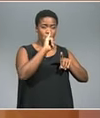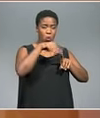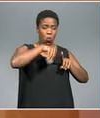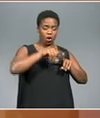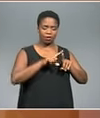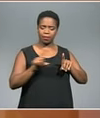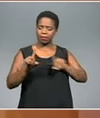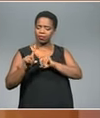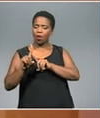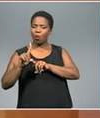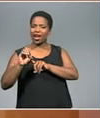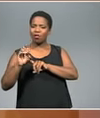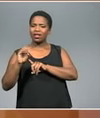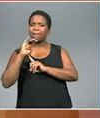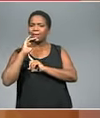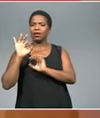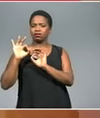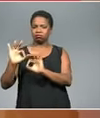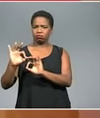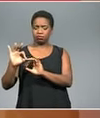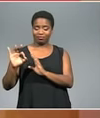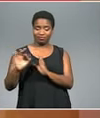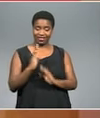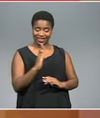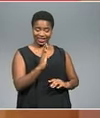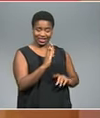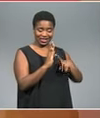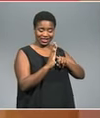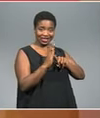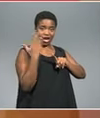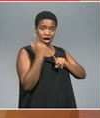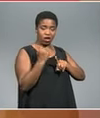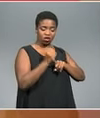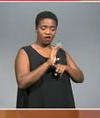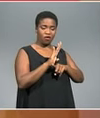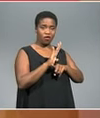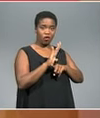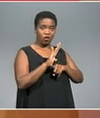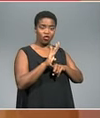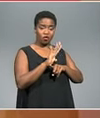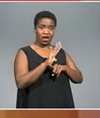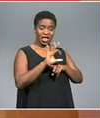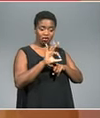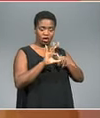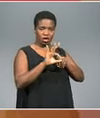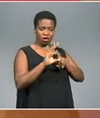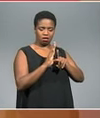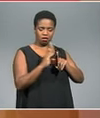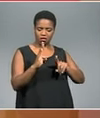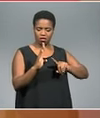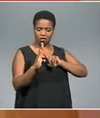is very clean. South Africa had a score of 43 last year, down from 45 in 2017.